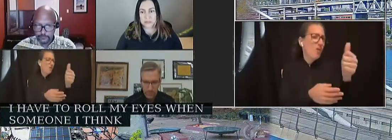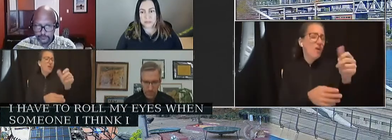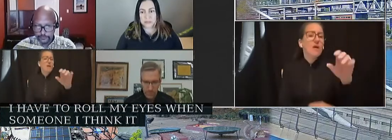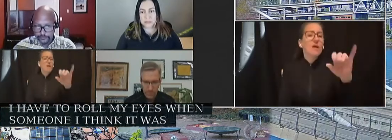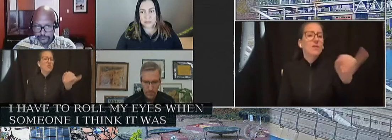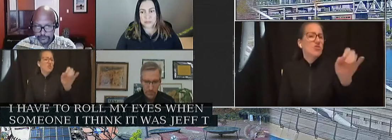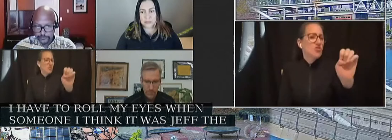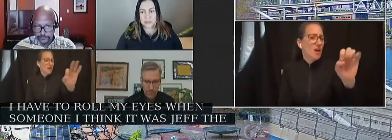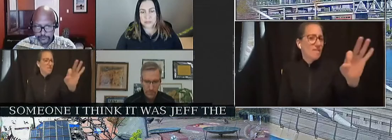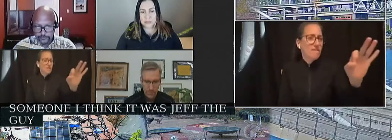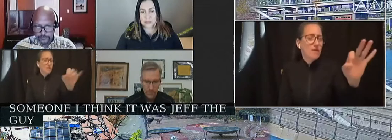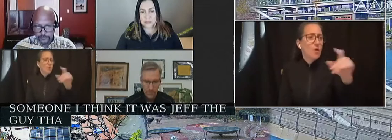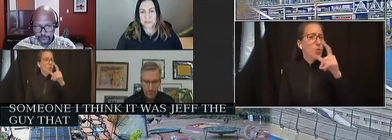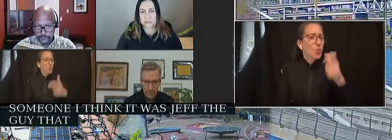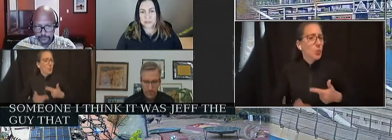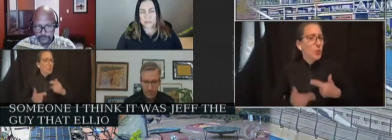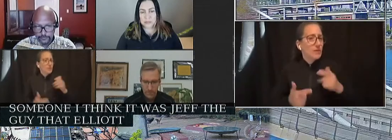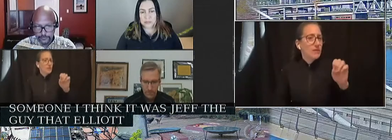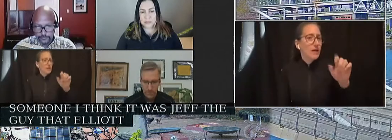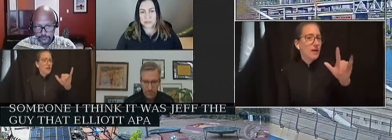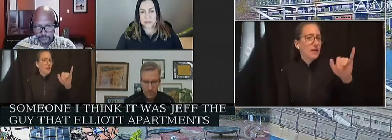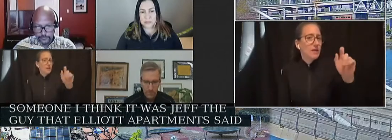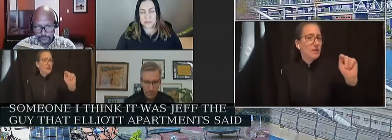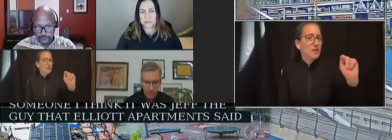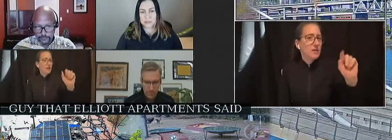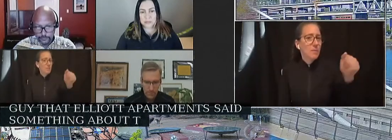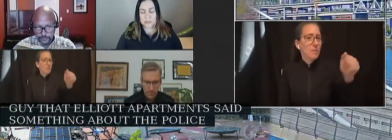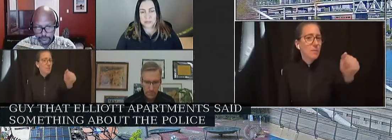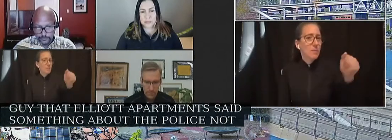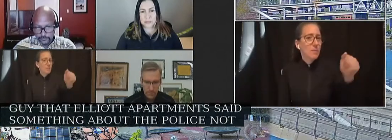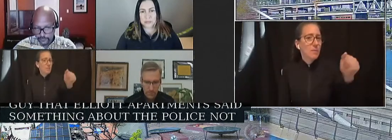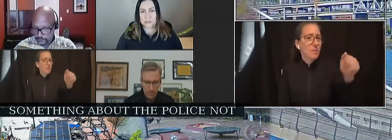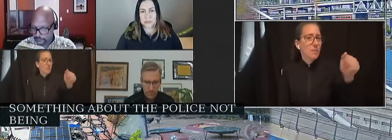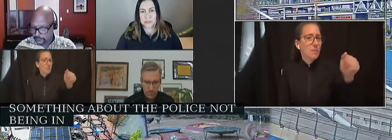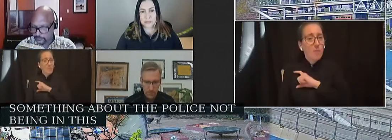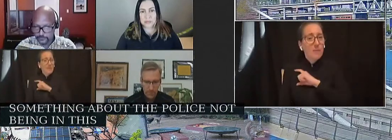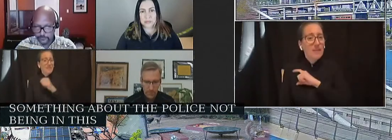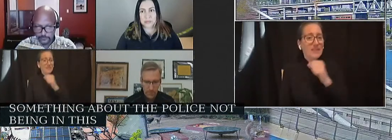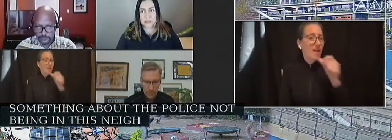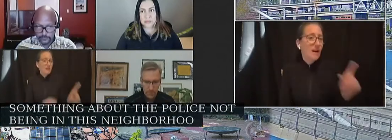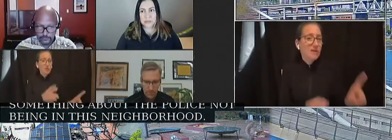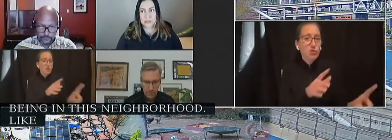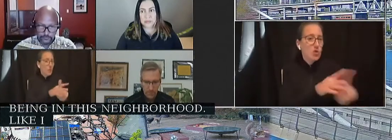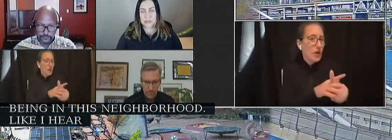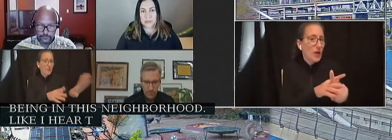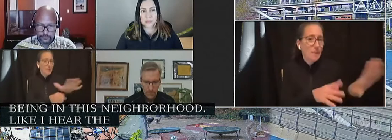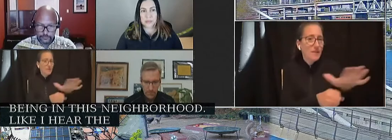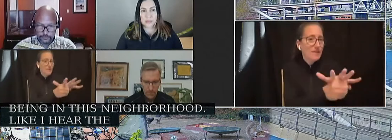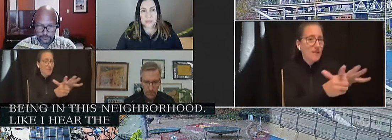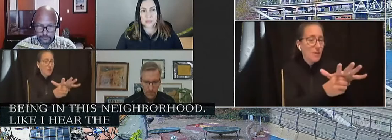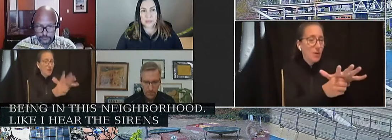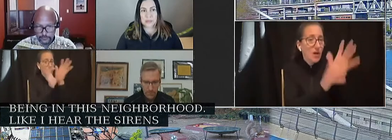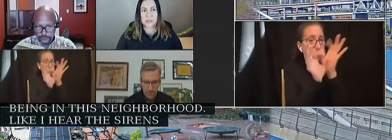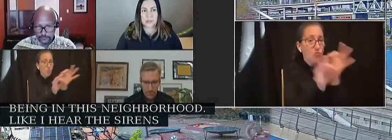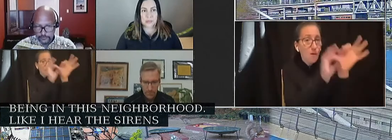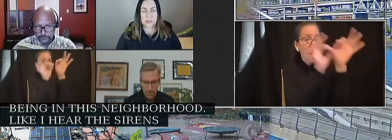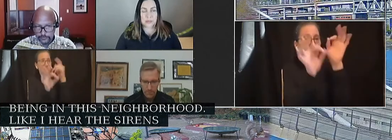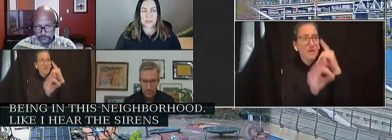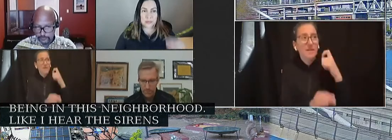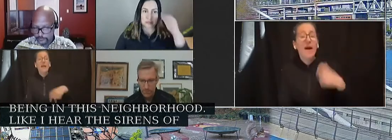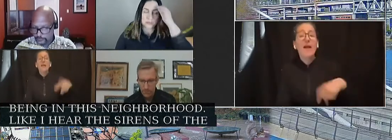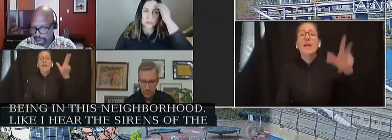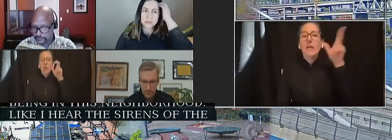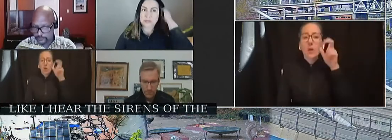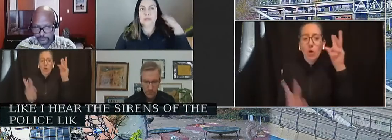Apartments, says something about the police not being in this neighborhood. I hear the sirens of the police almost